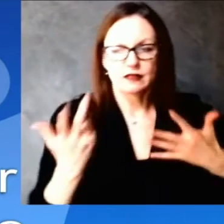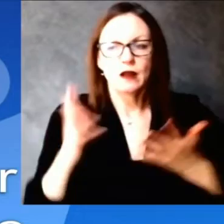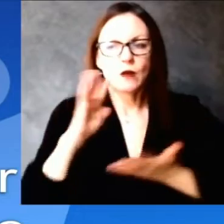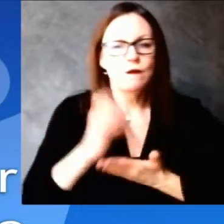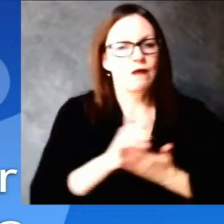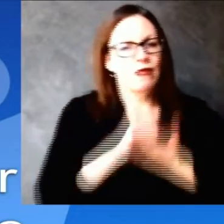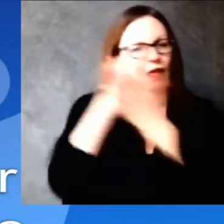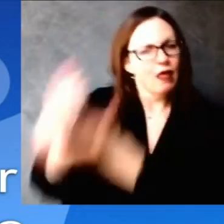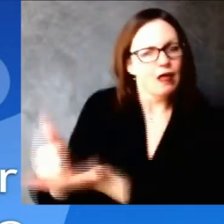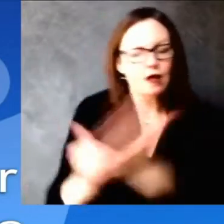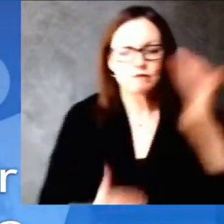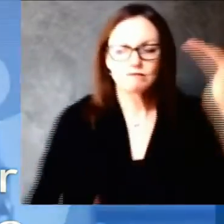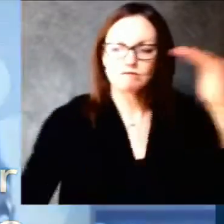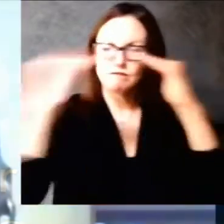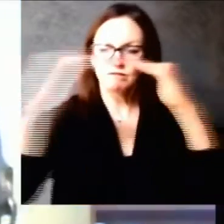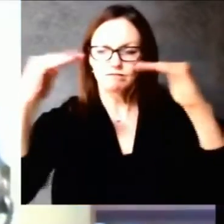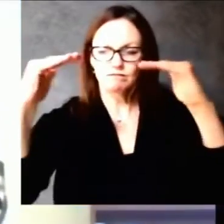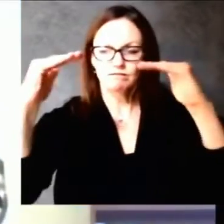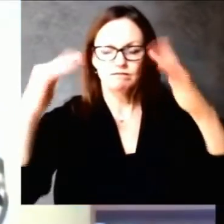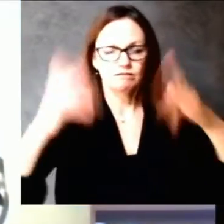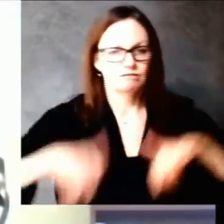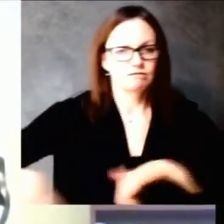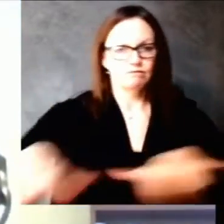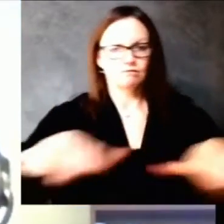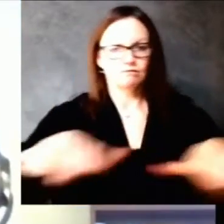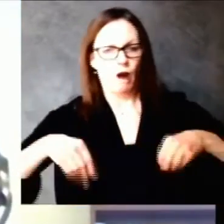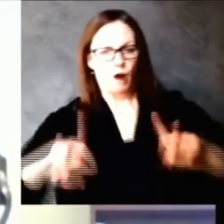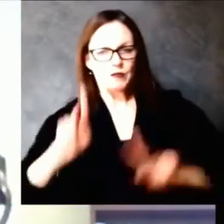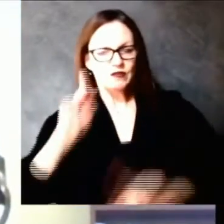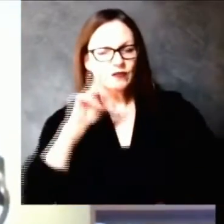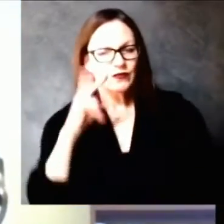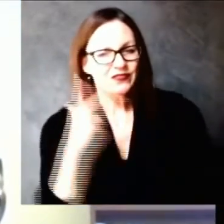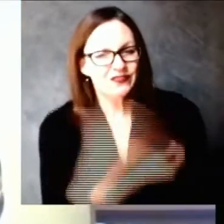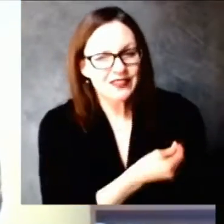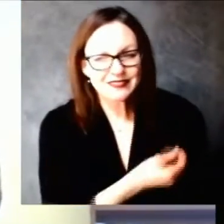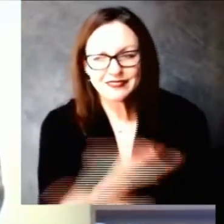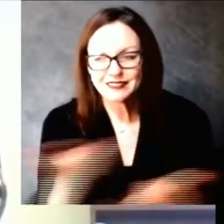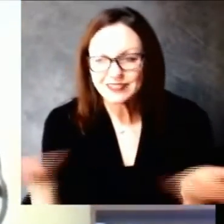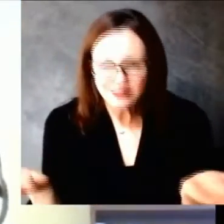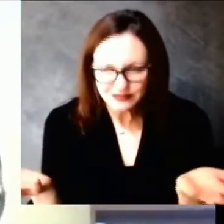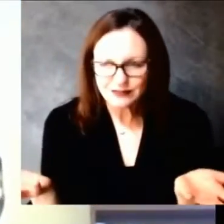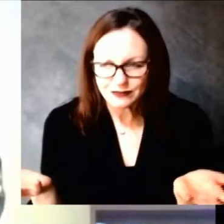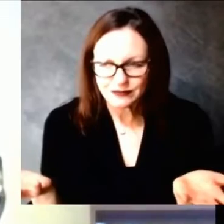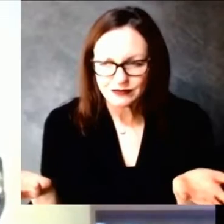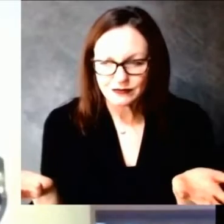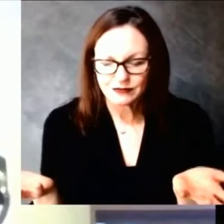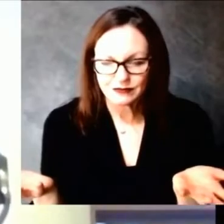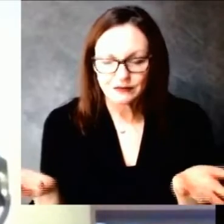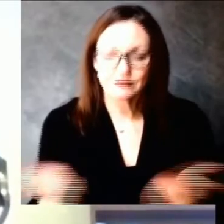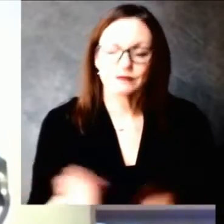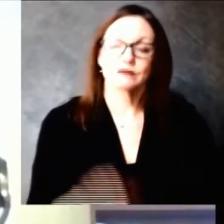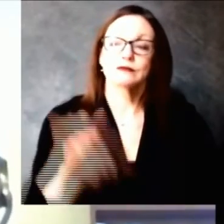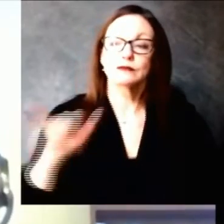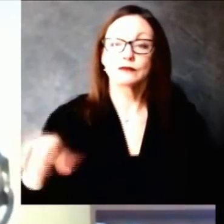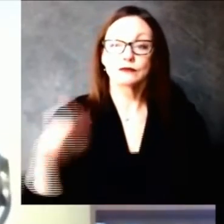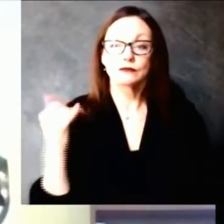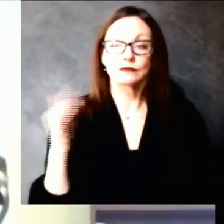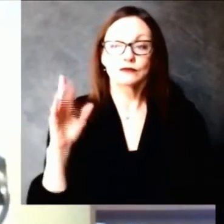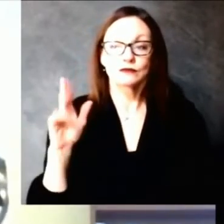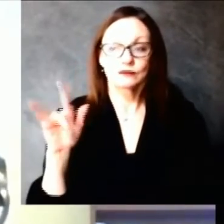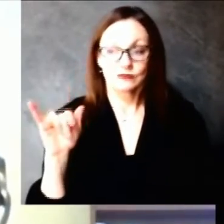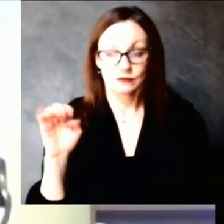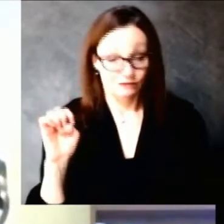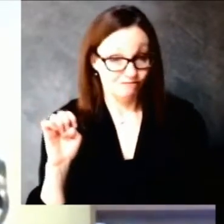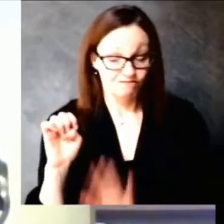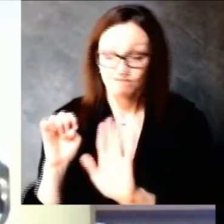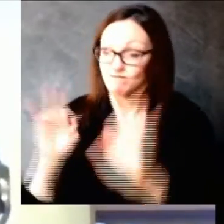and you know as we have moved along in our process of designing this vaccination system